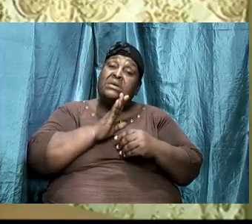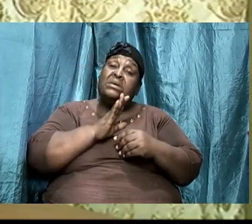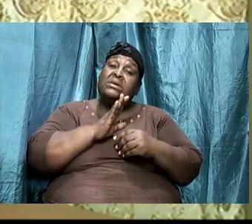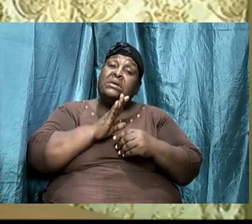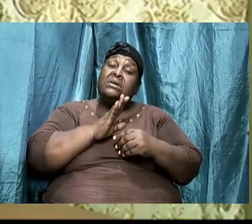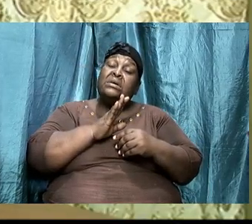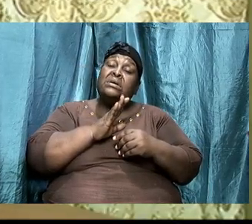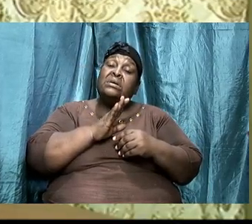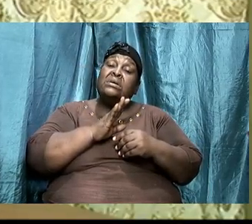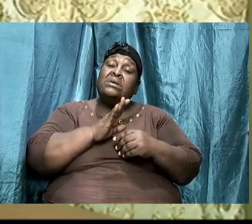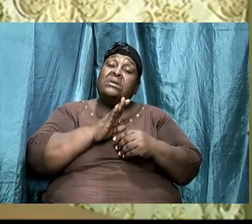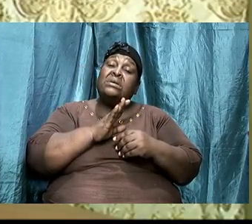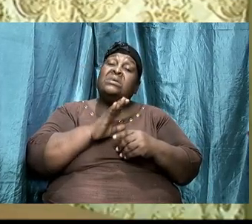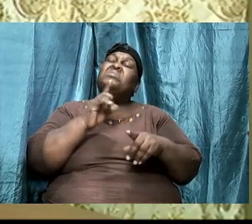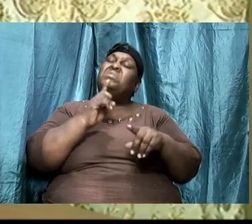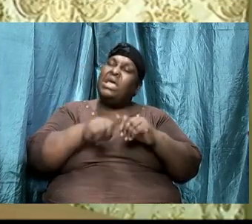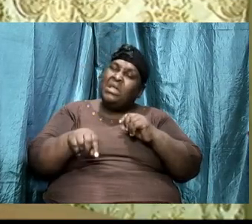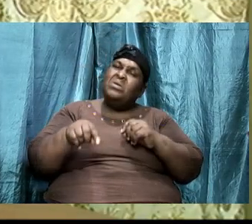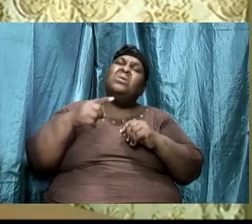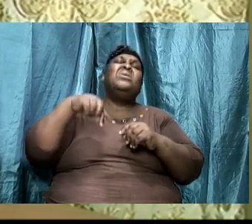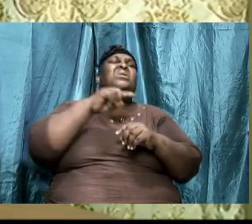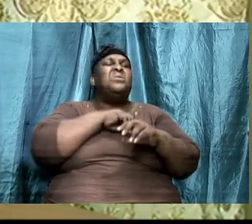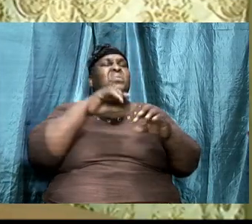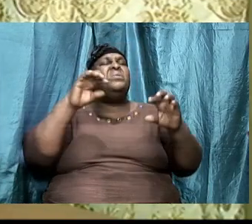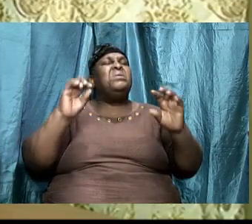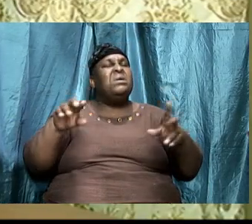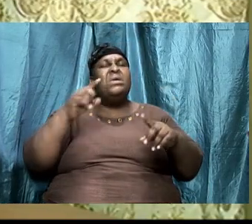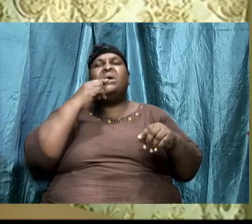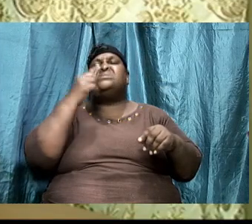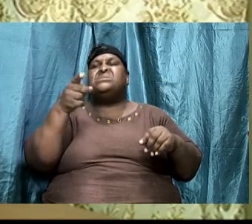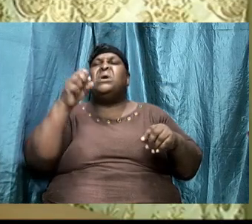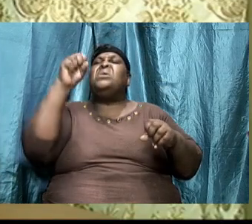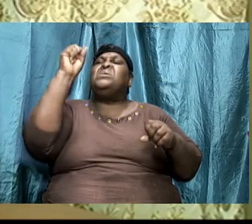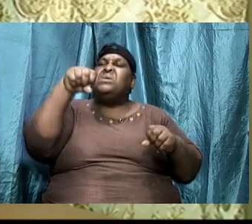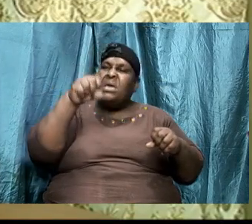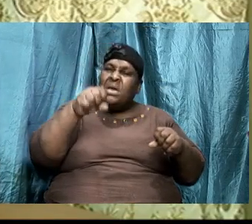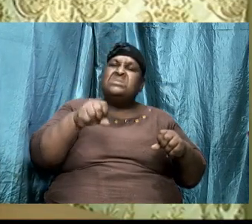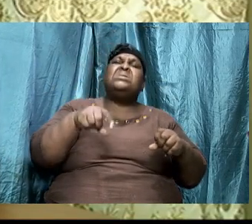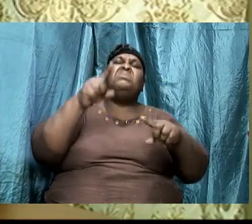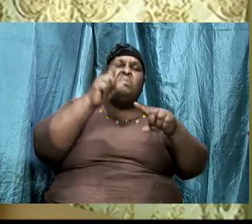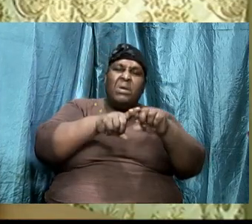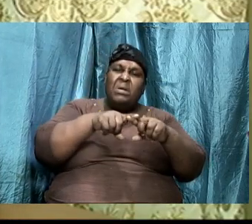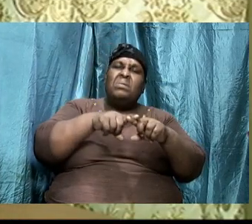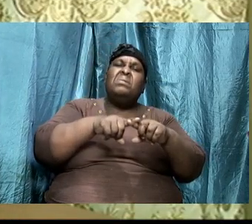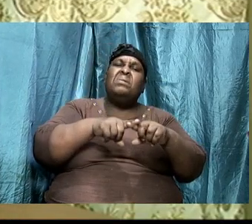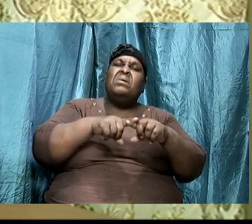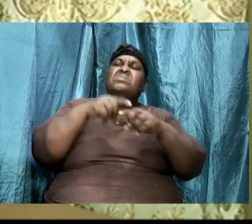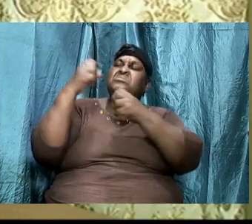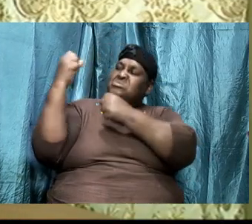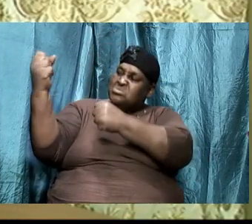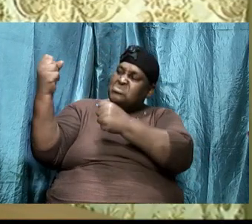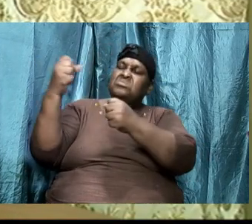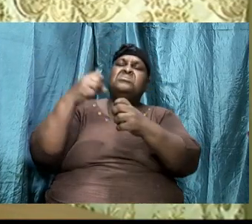oh glory we can say yes God I'm relying on the strength of Jesus Christ in this